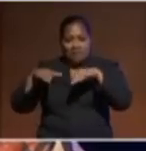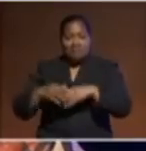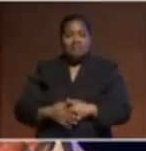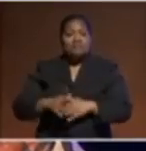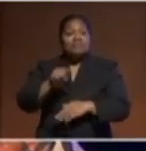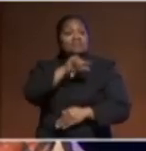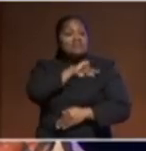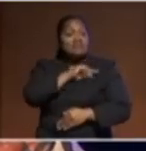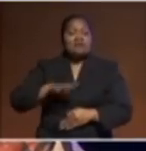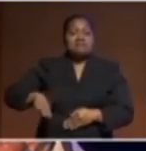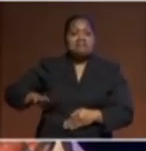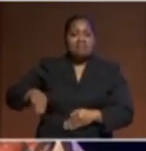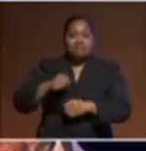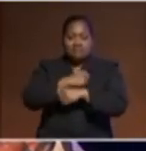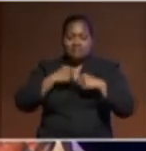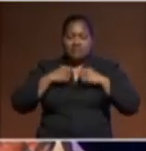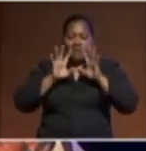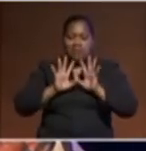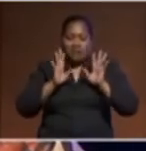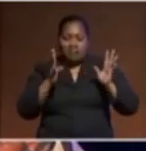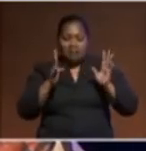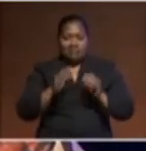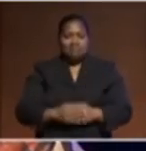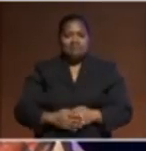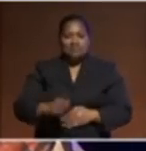panel, Bulavinaka.